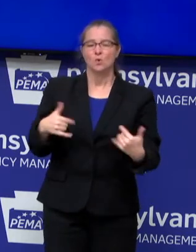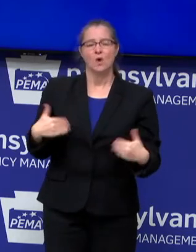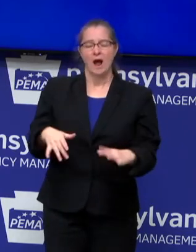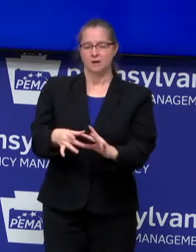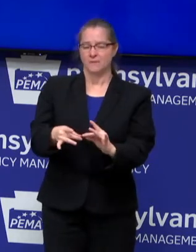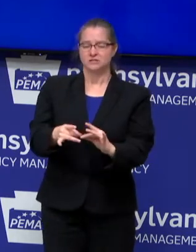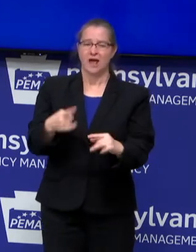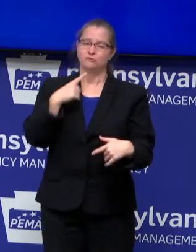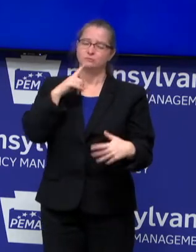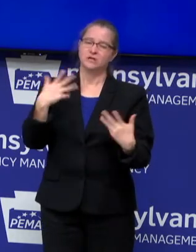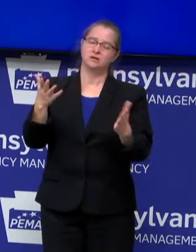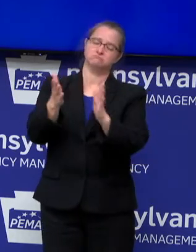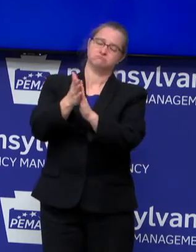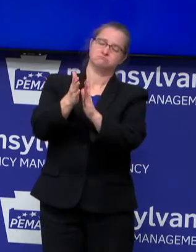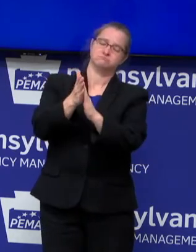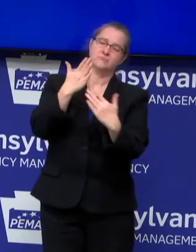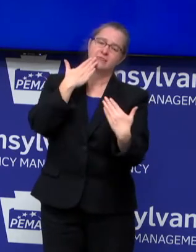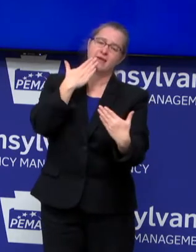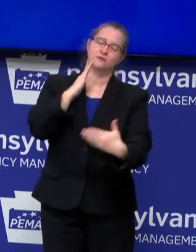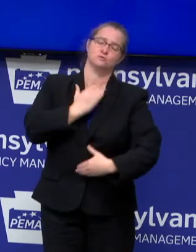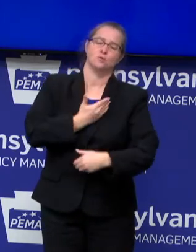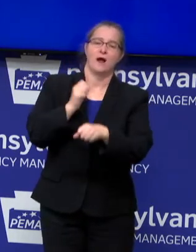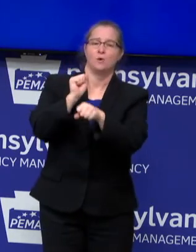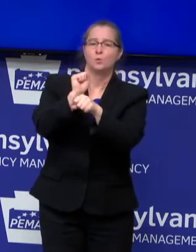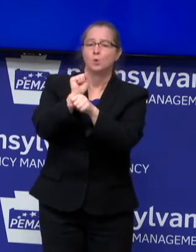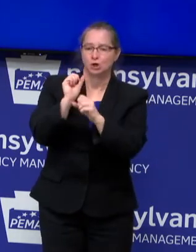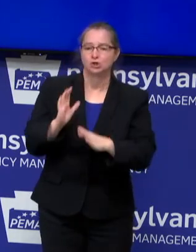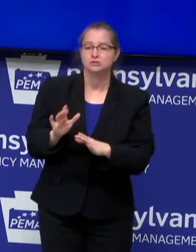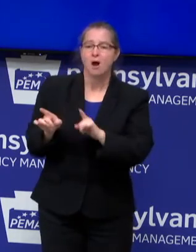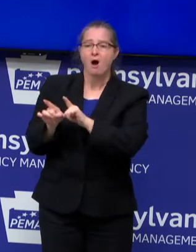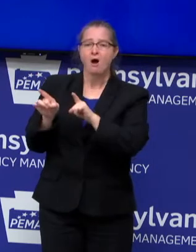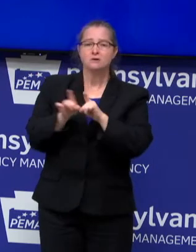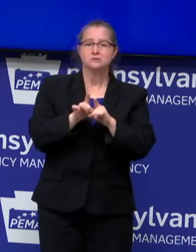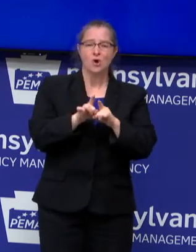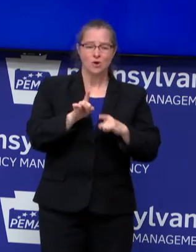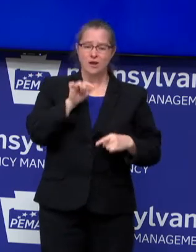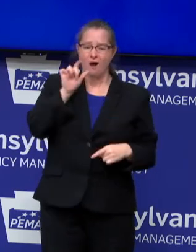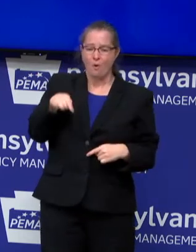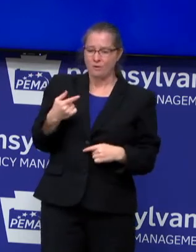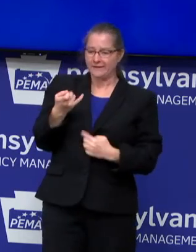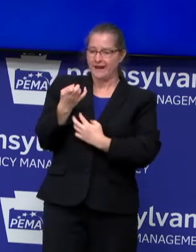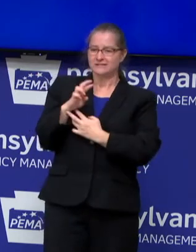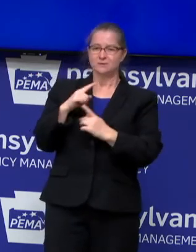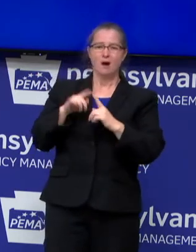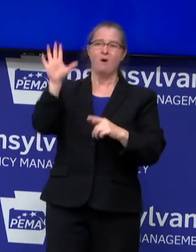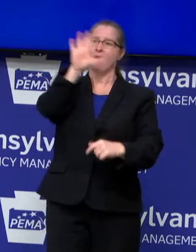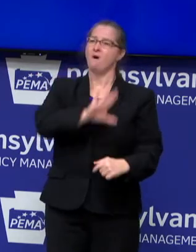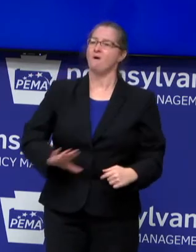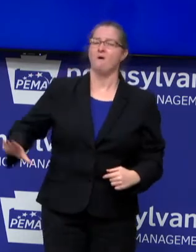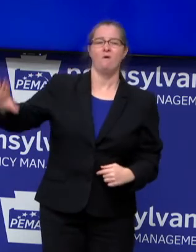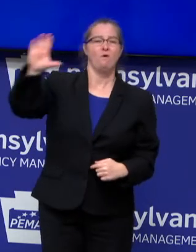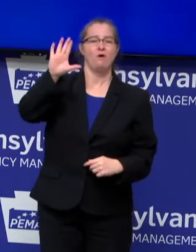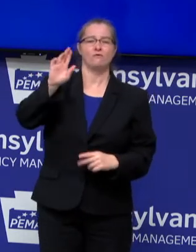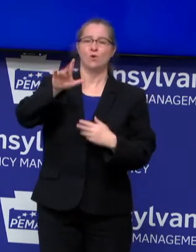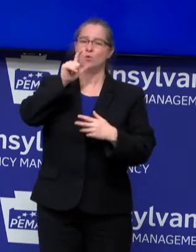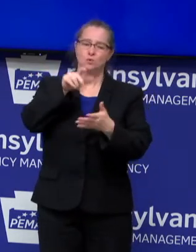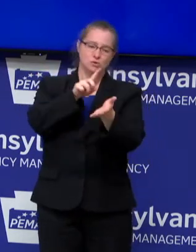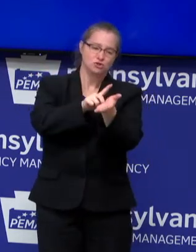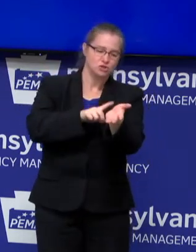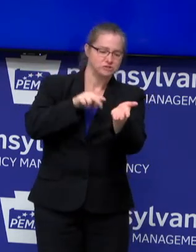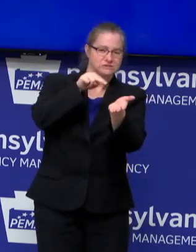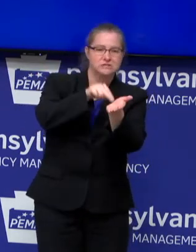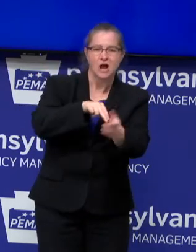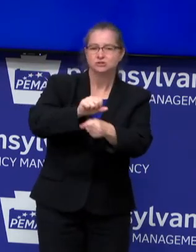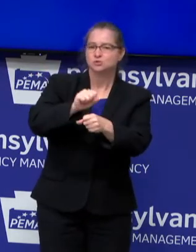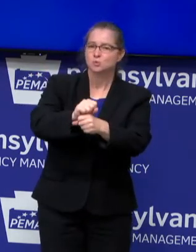if I didn't give a big old shout out to our workers, but also even outside of Geisinger, all the healthcare workers out there. I think they, they just